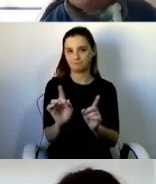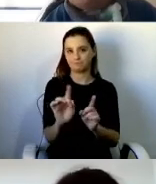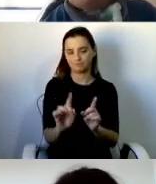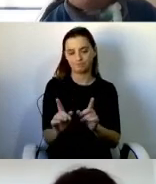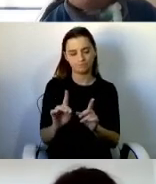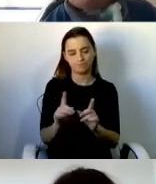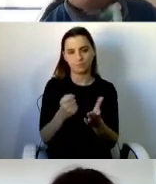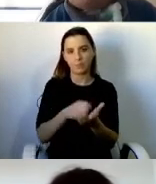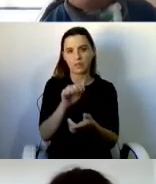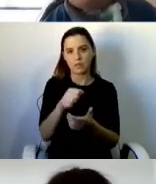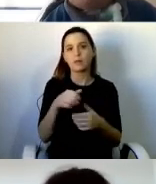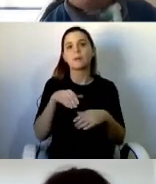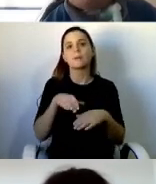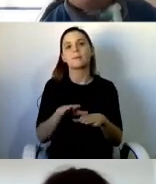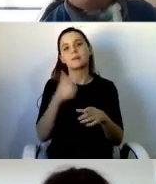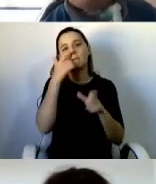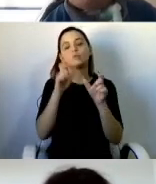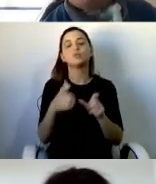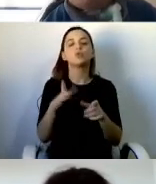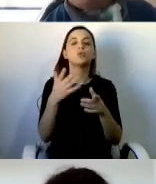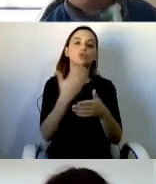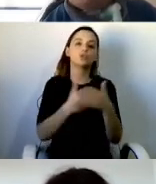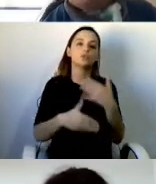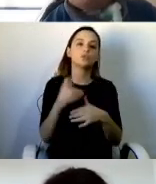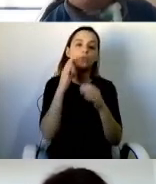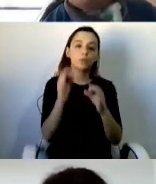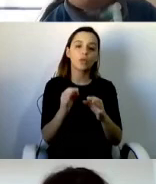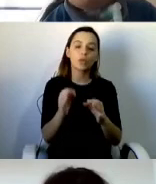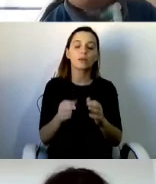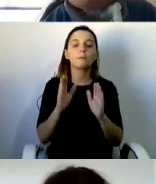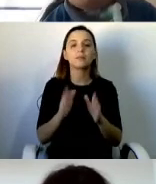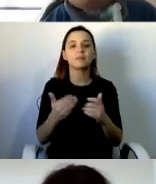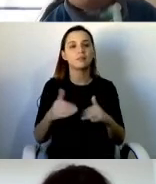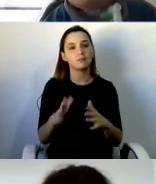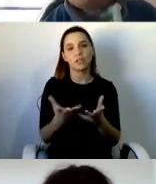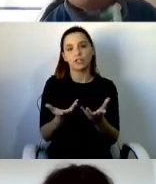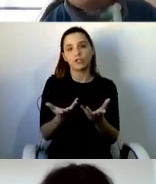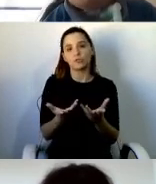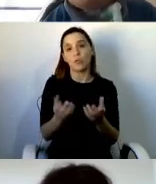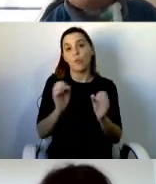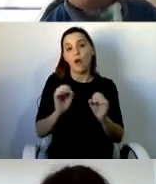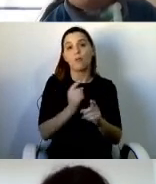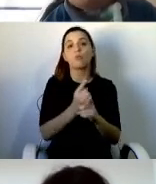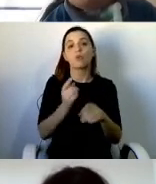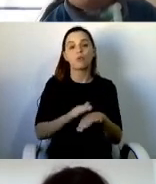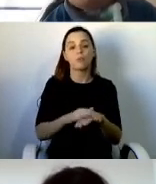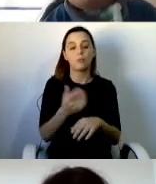do not get it, as they cannot afford to pay. Deepak is fighting to change this.